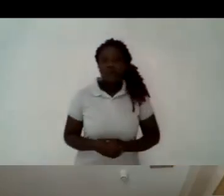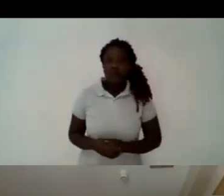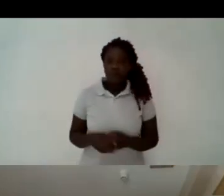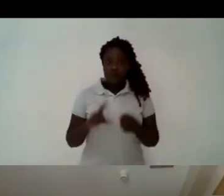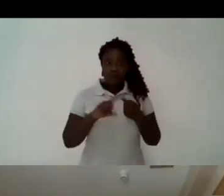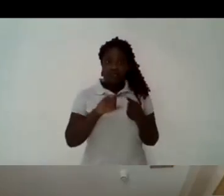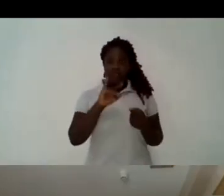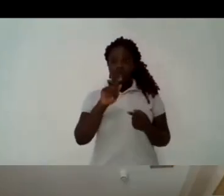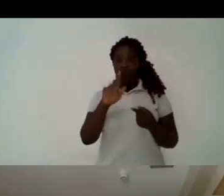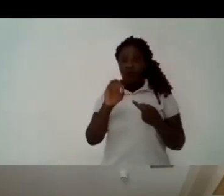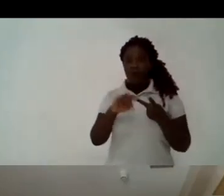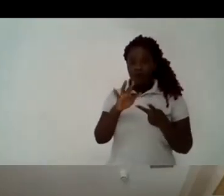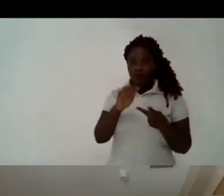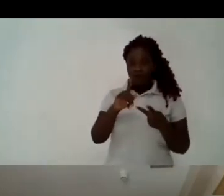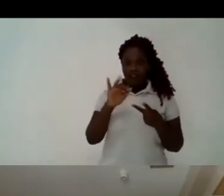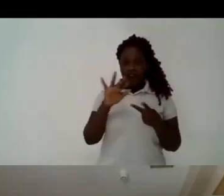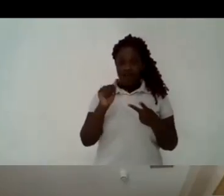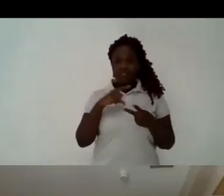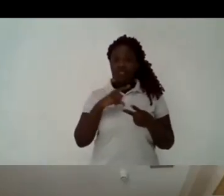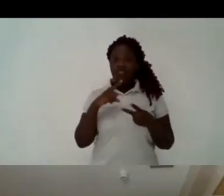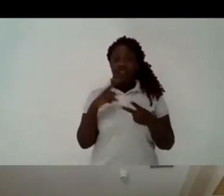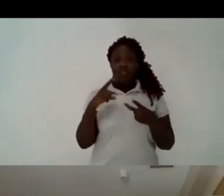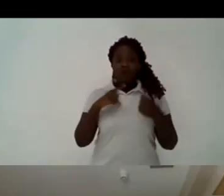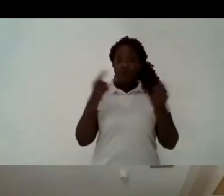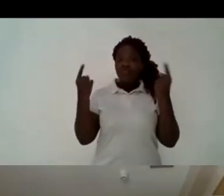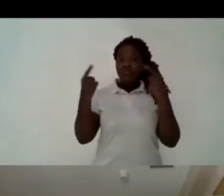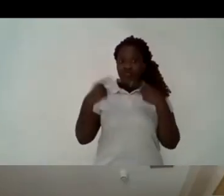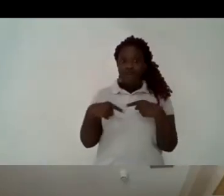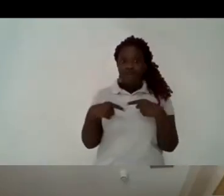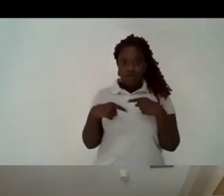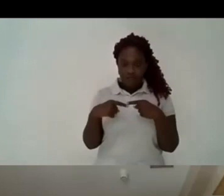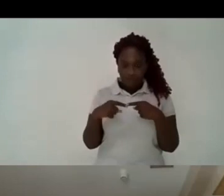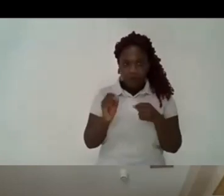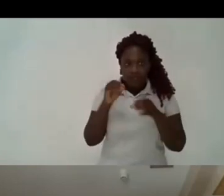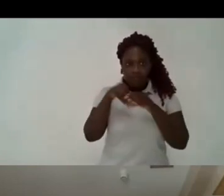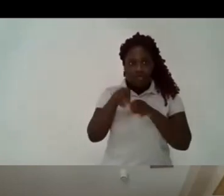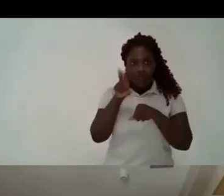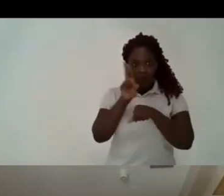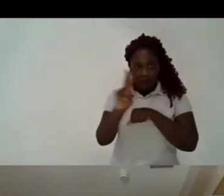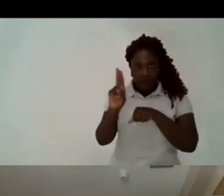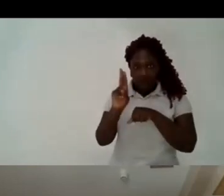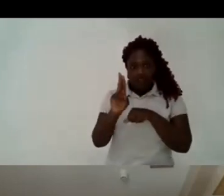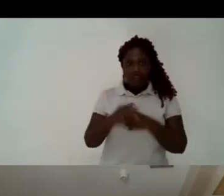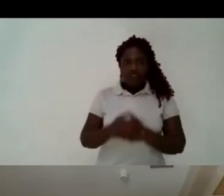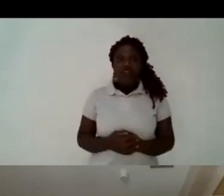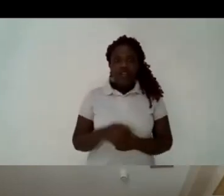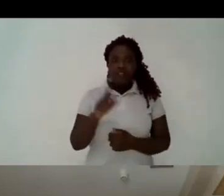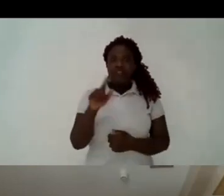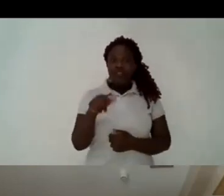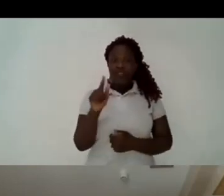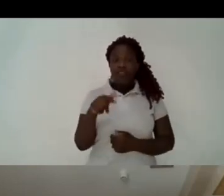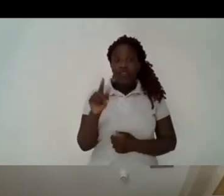as has been mentioned by iago and flavia i believe that uh the